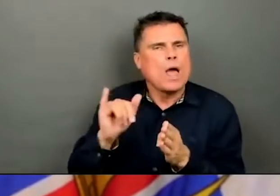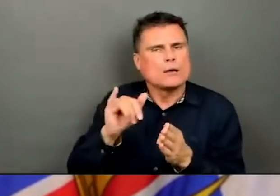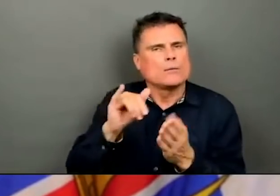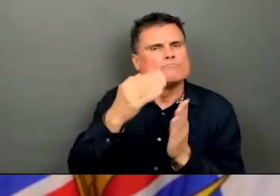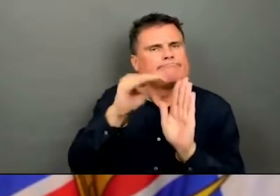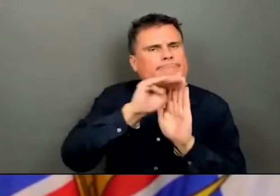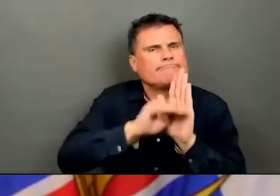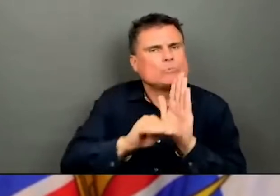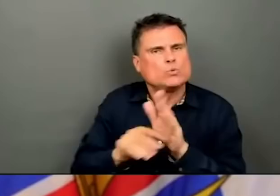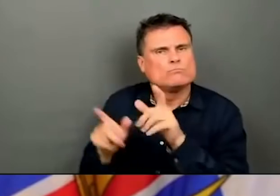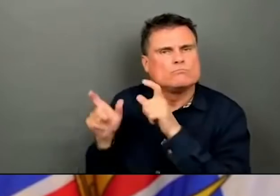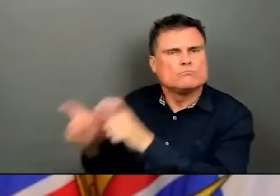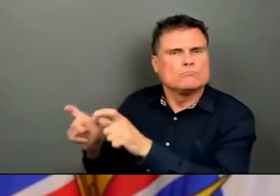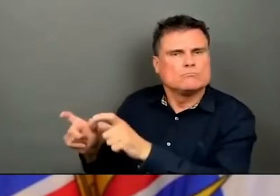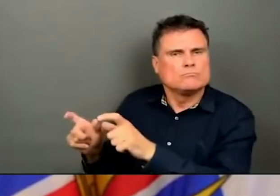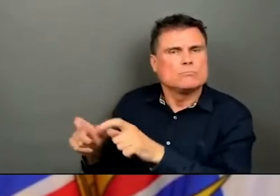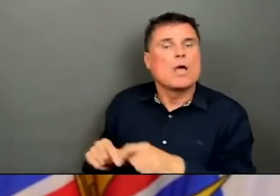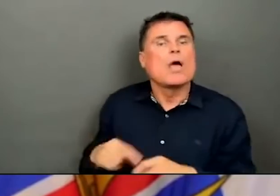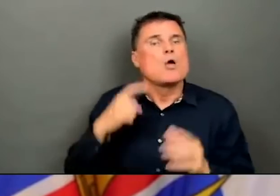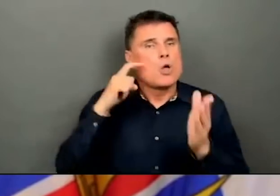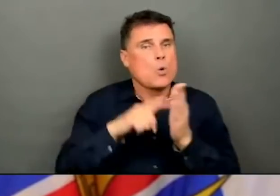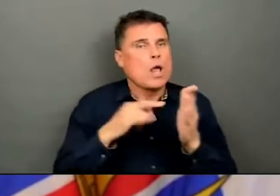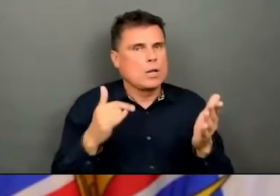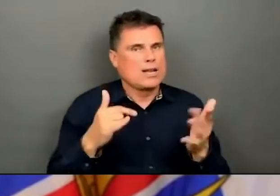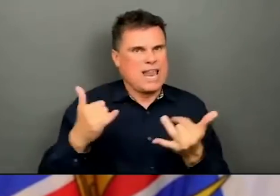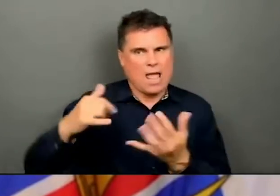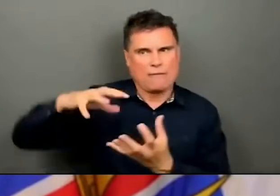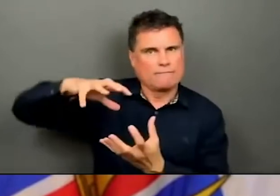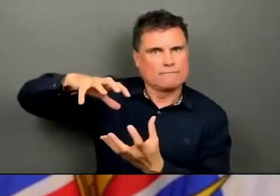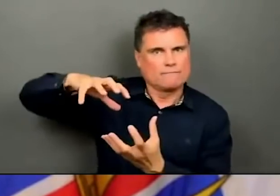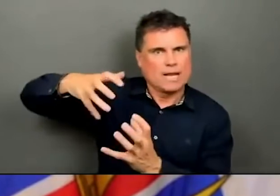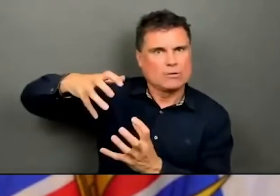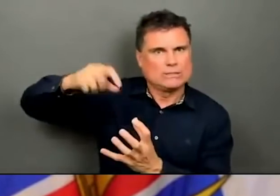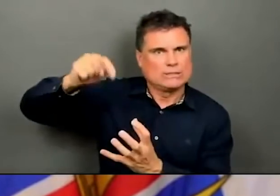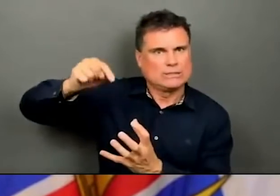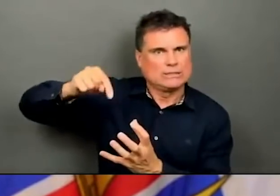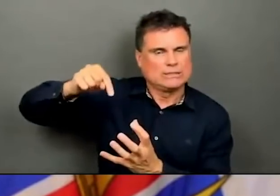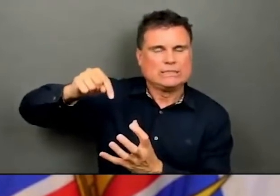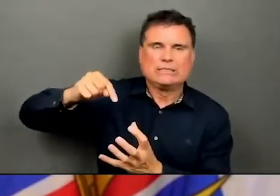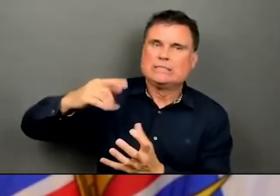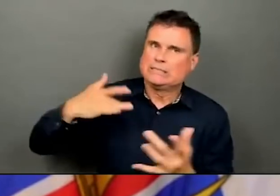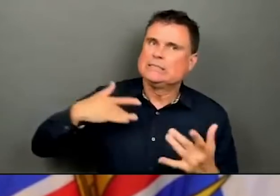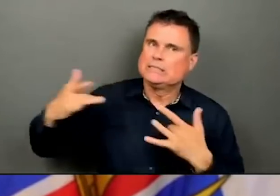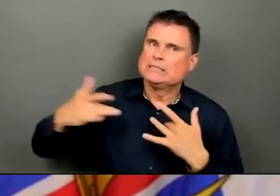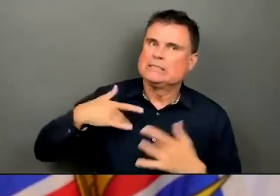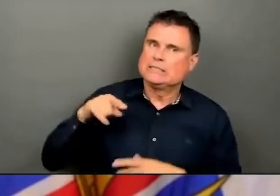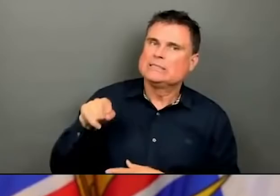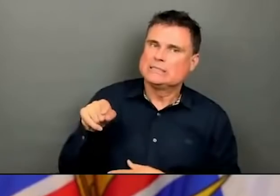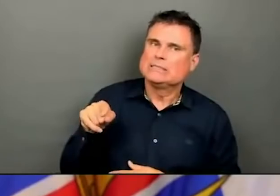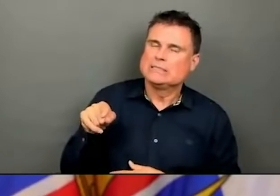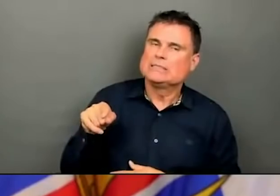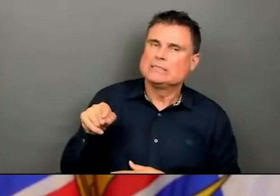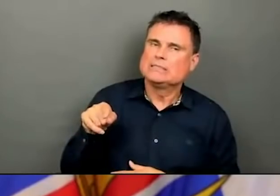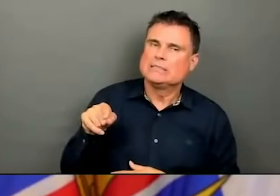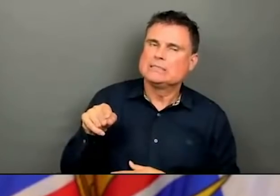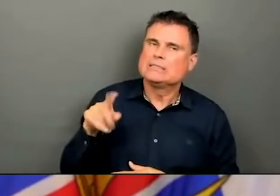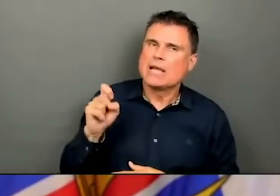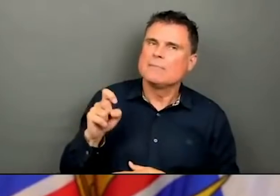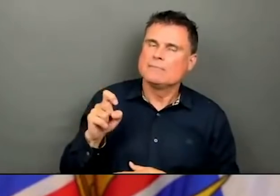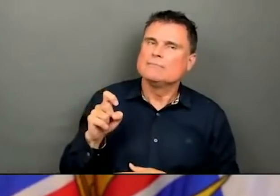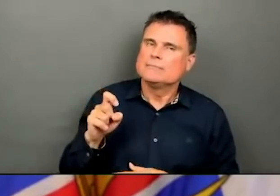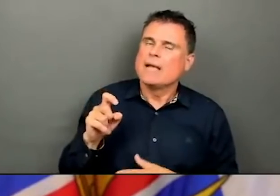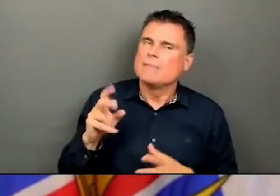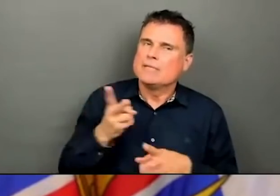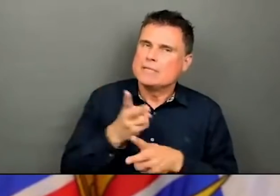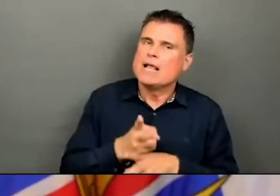newer, more transmissible variants, we had less leeway, less wiggle room for safety. And it was those high